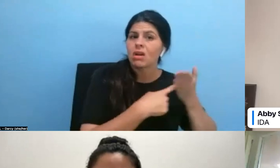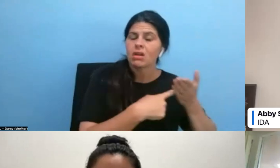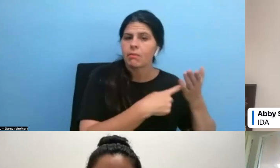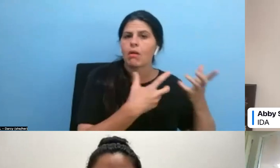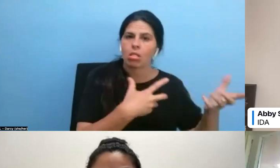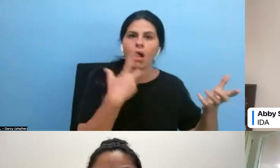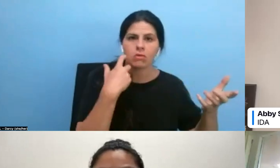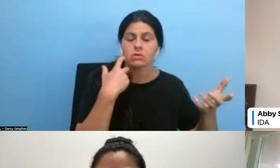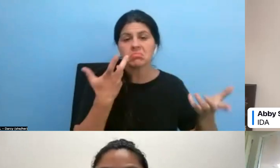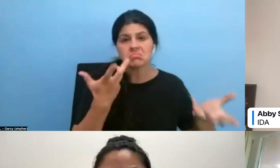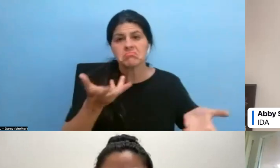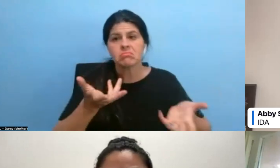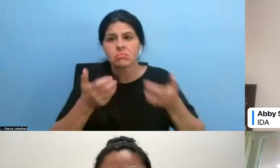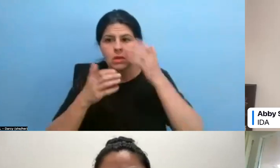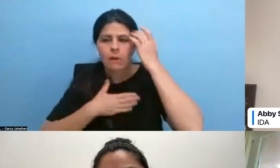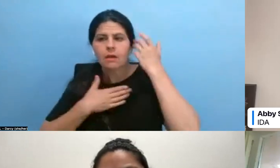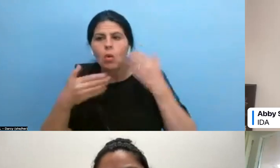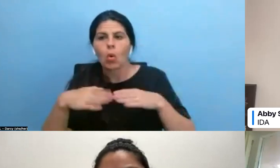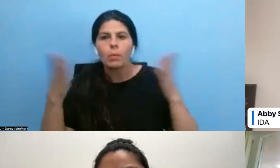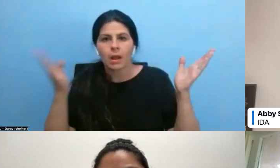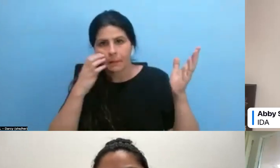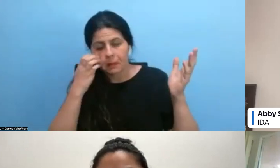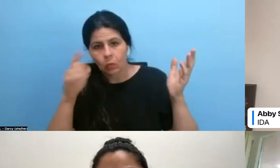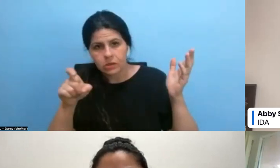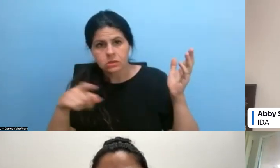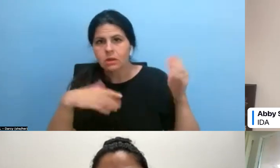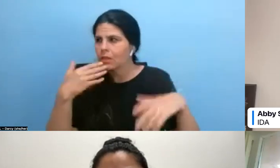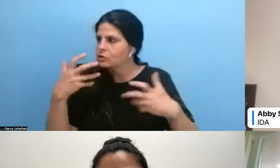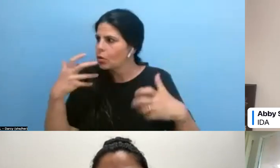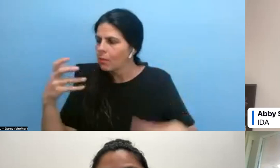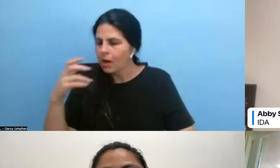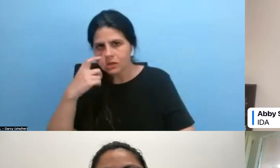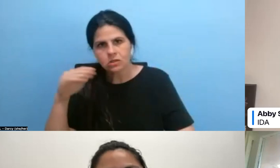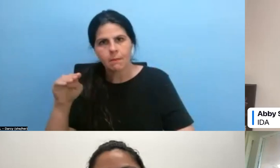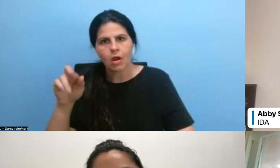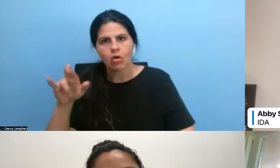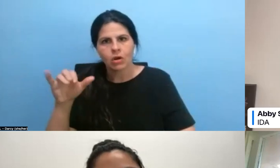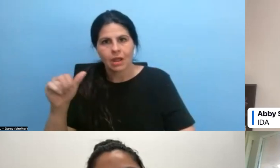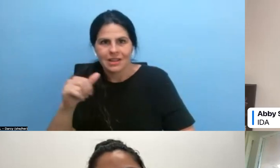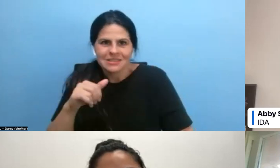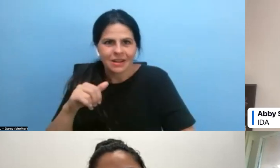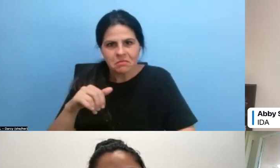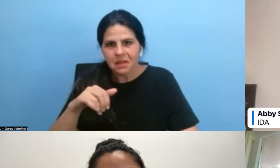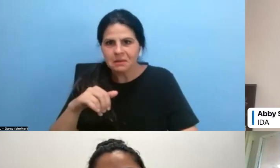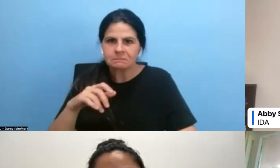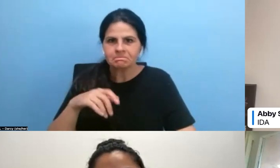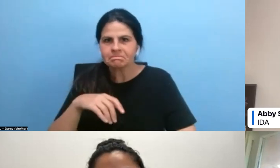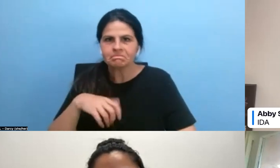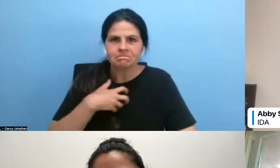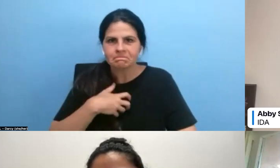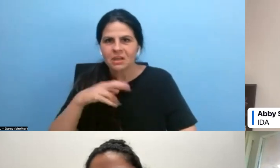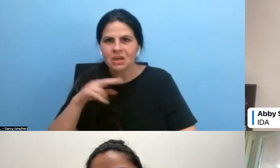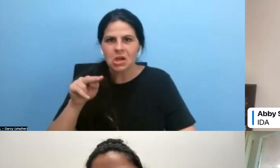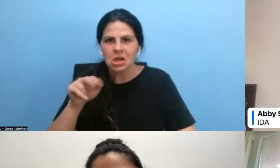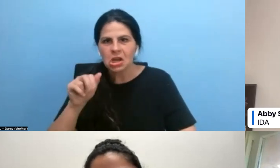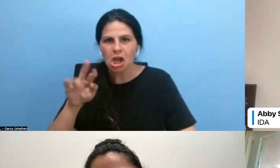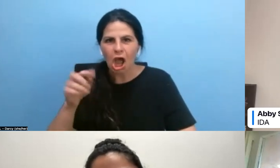Yeah. Thanks so much, Maria. And thanks so much for this naughty question. Um, the short answer is,